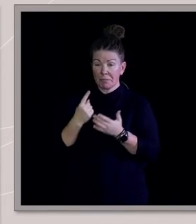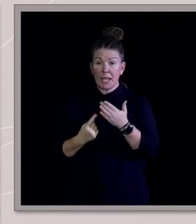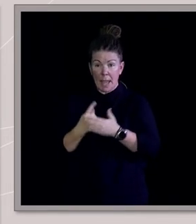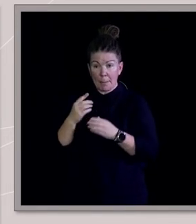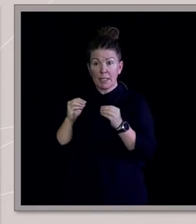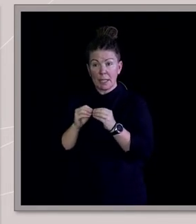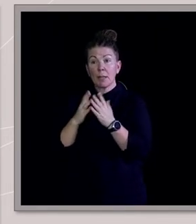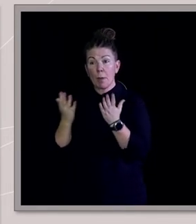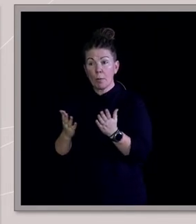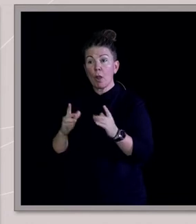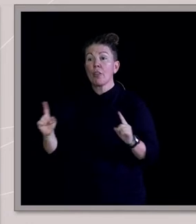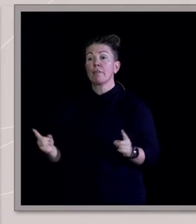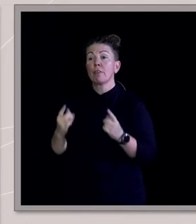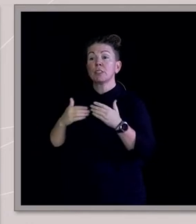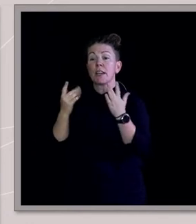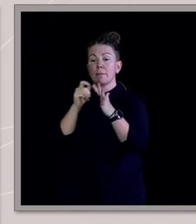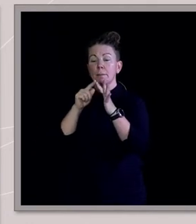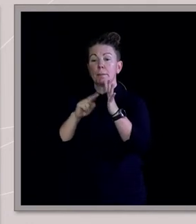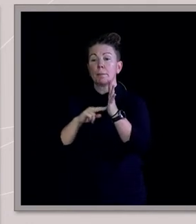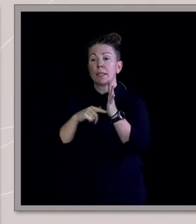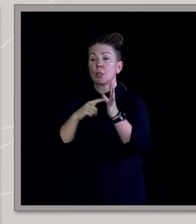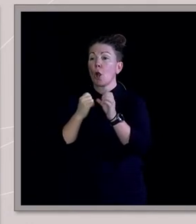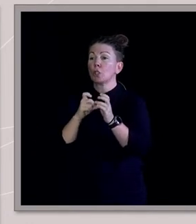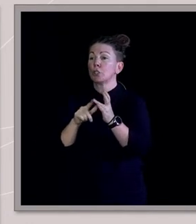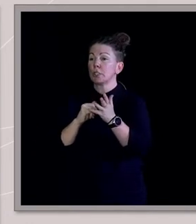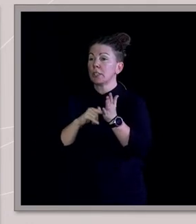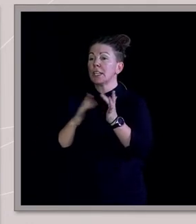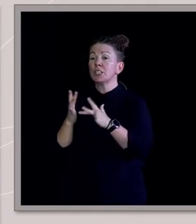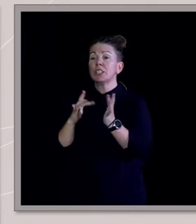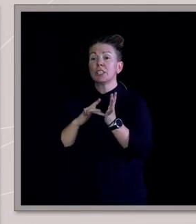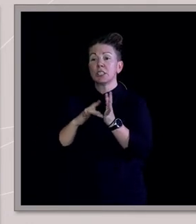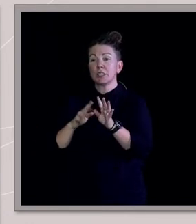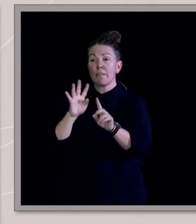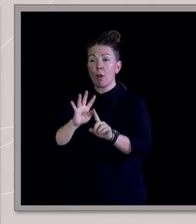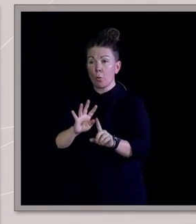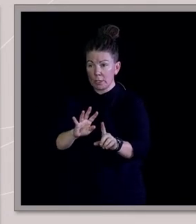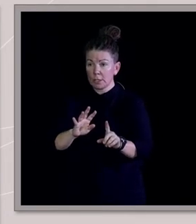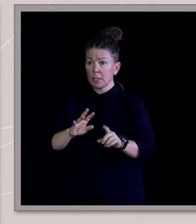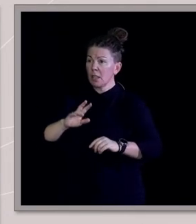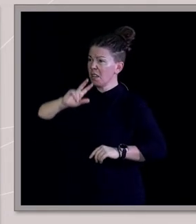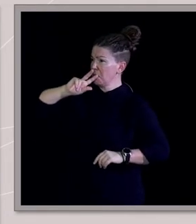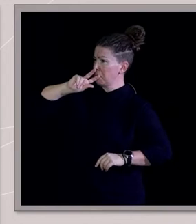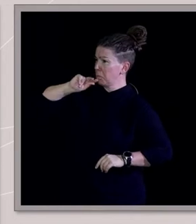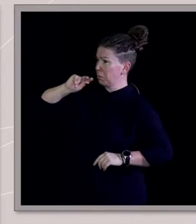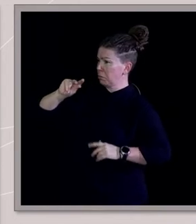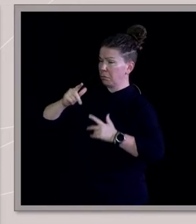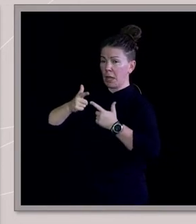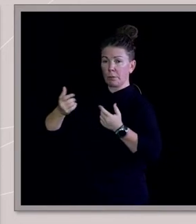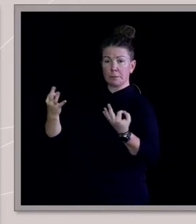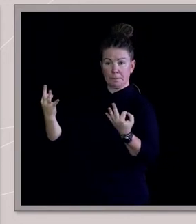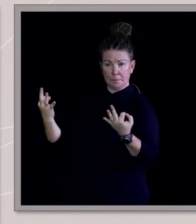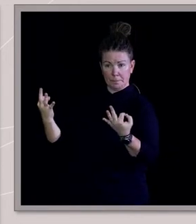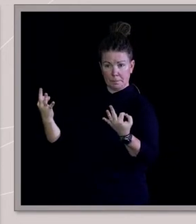for the first time on the day of Pentecost, where Jesus' followers spoke out in these other tongues. Now,